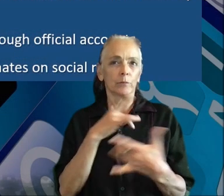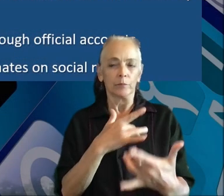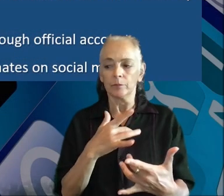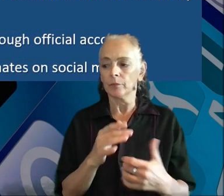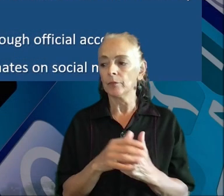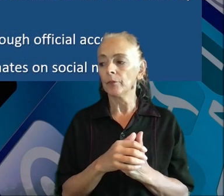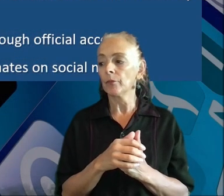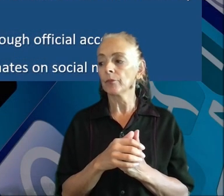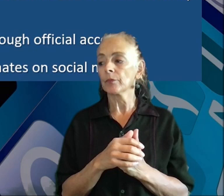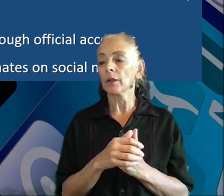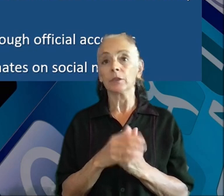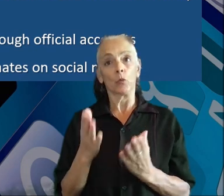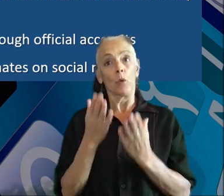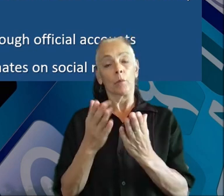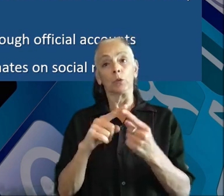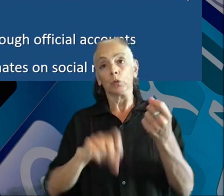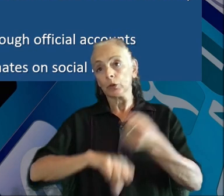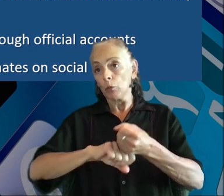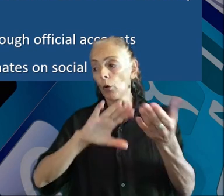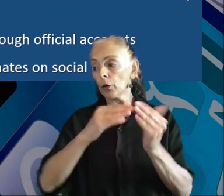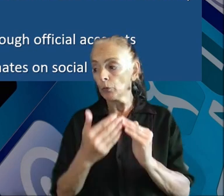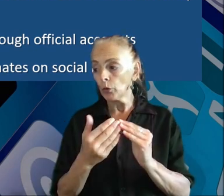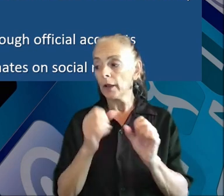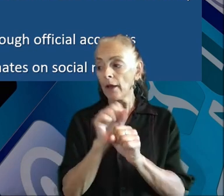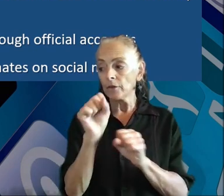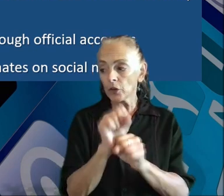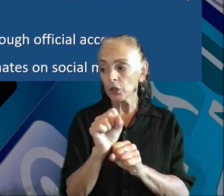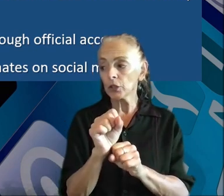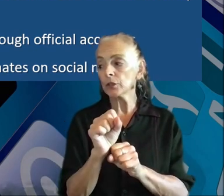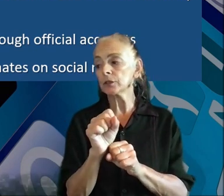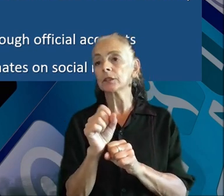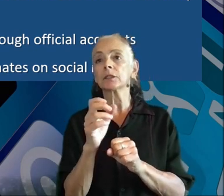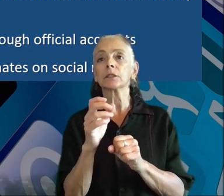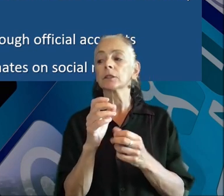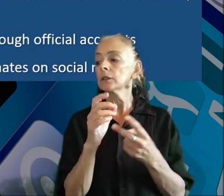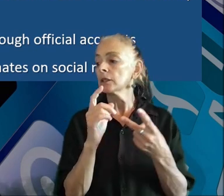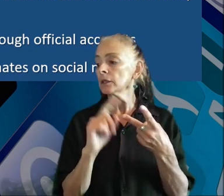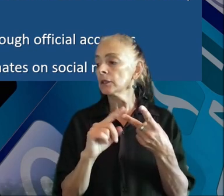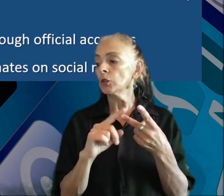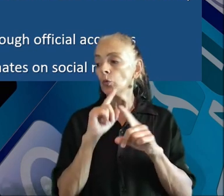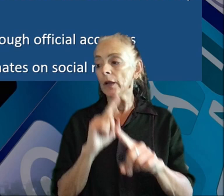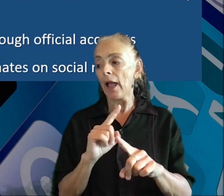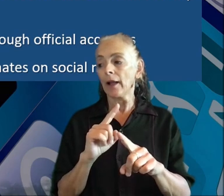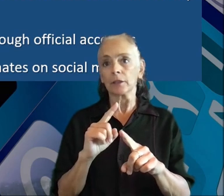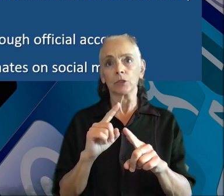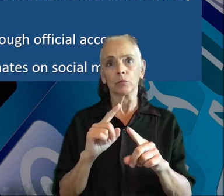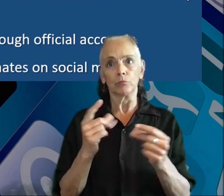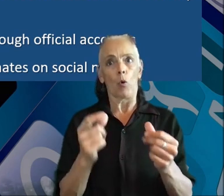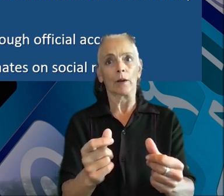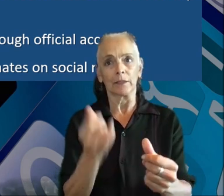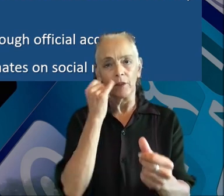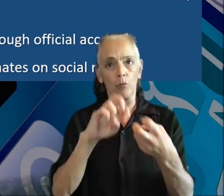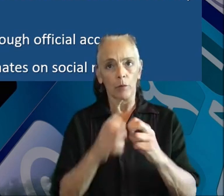recommendation to support community effort, to react proactively if problems appear, to